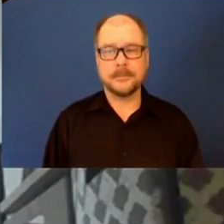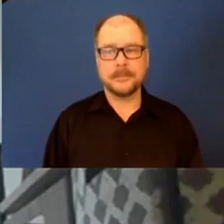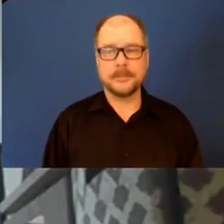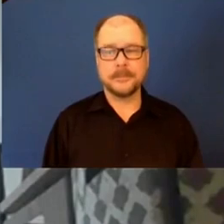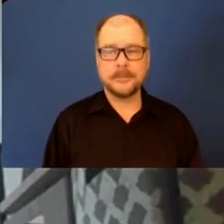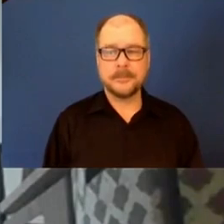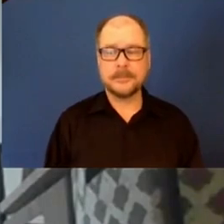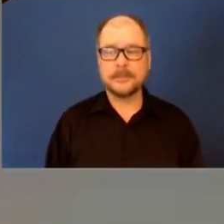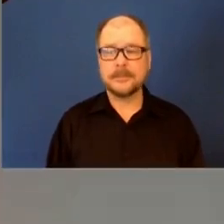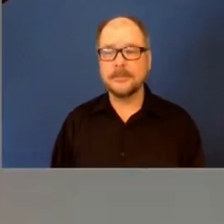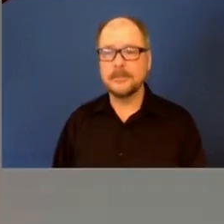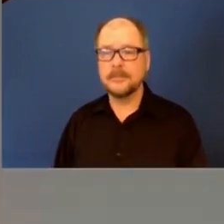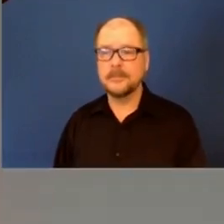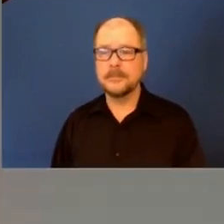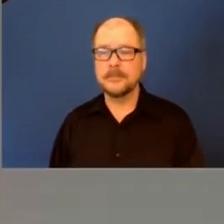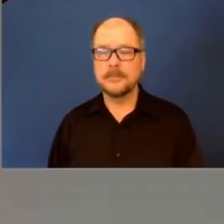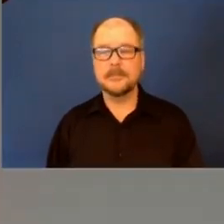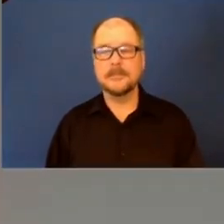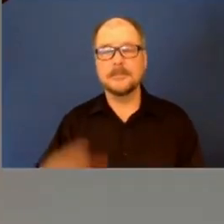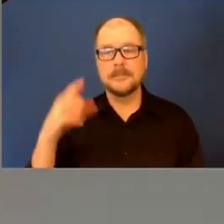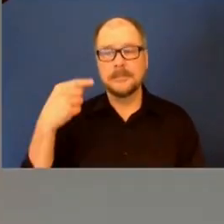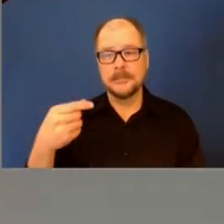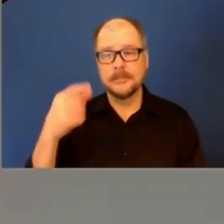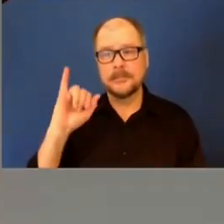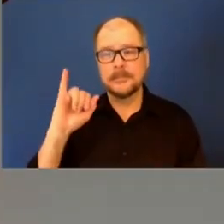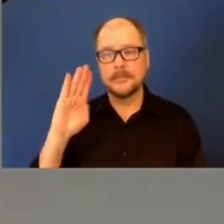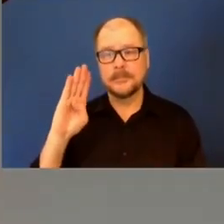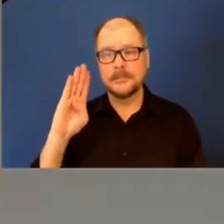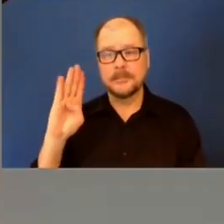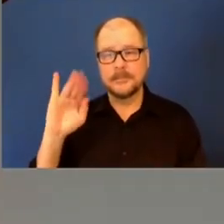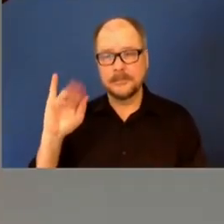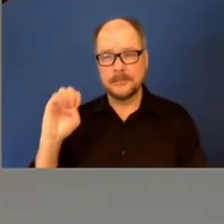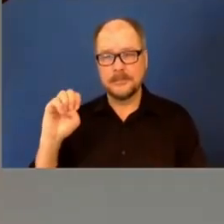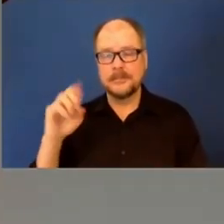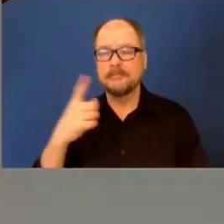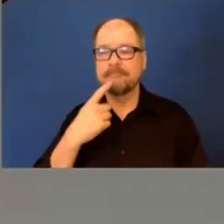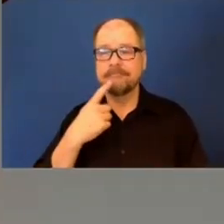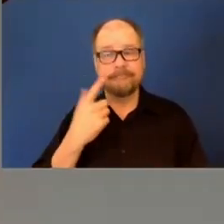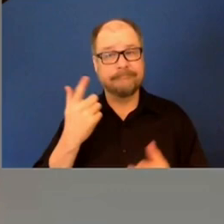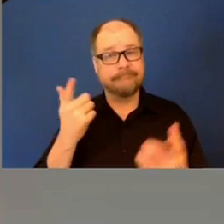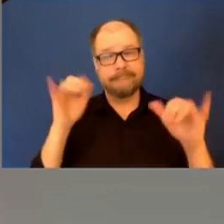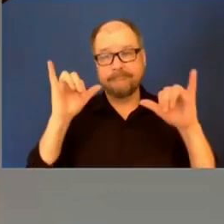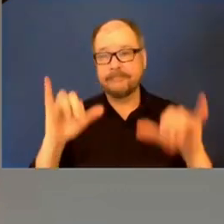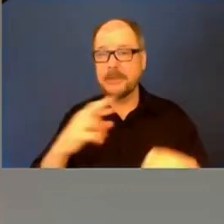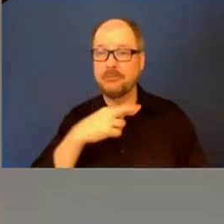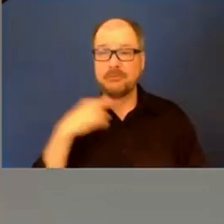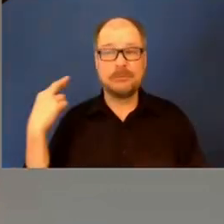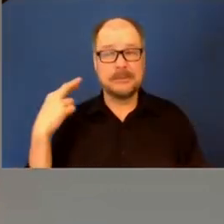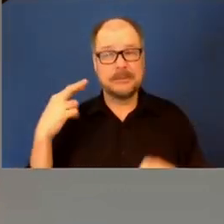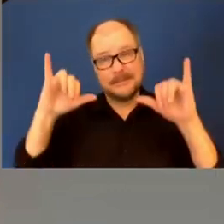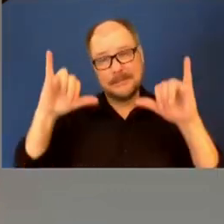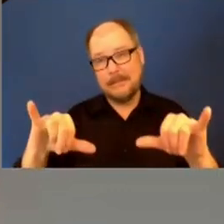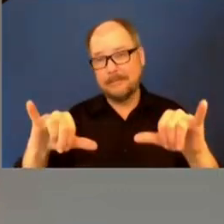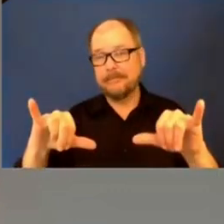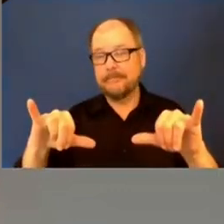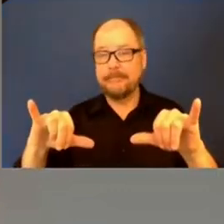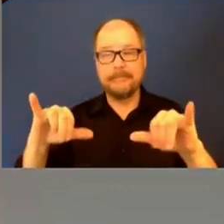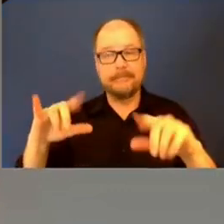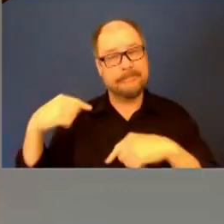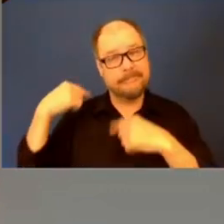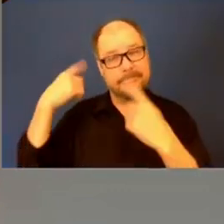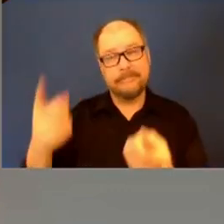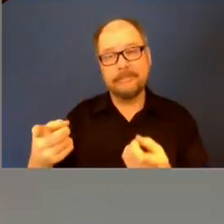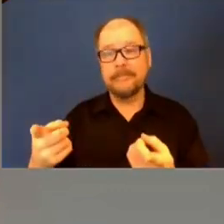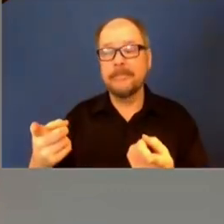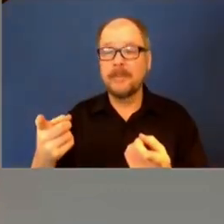Well, the risk has been the same since the beginning of this discussion and the beginning of the order is